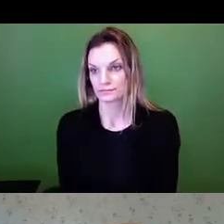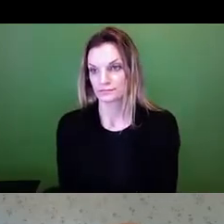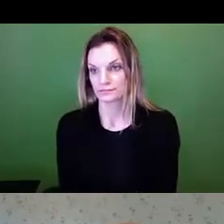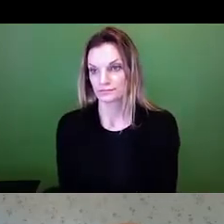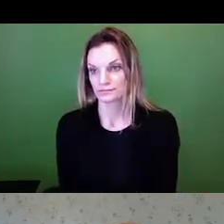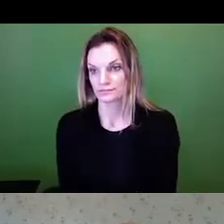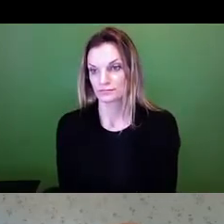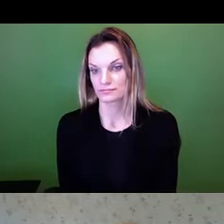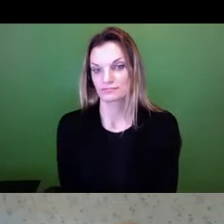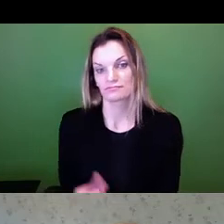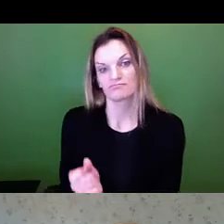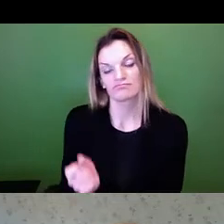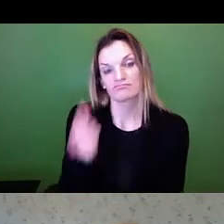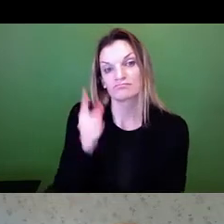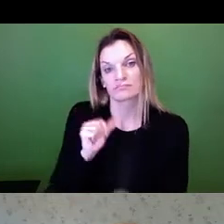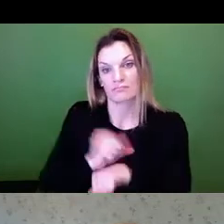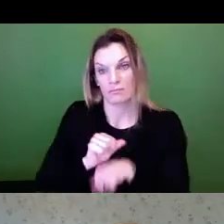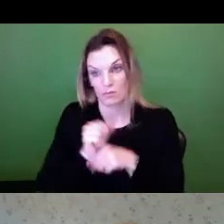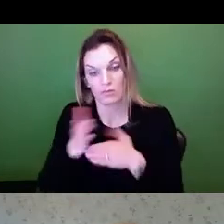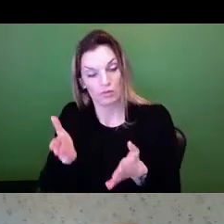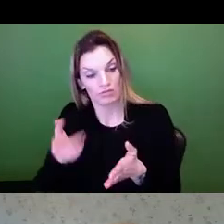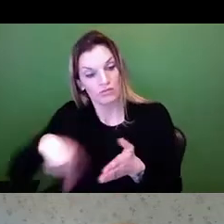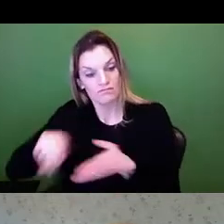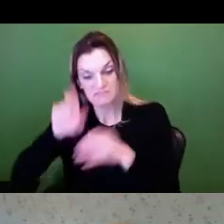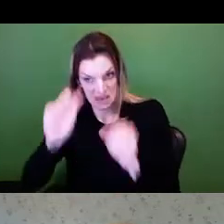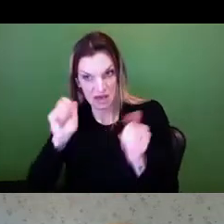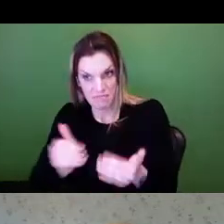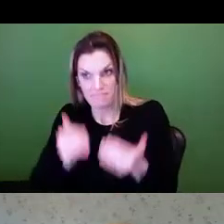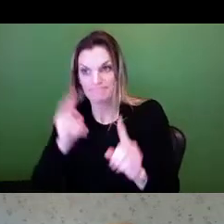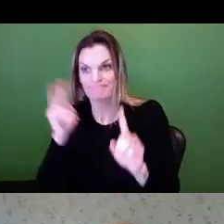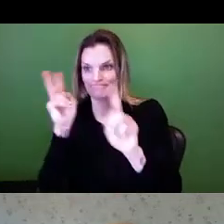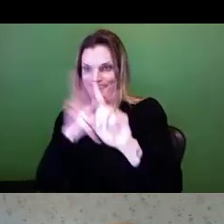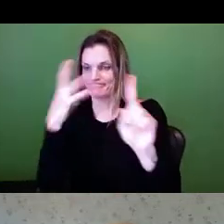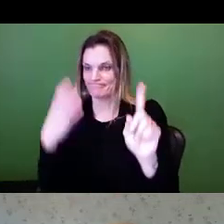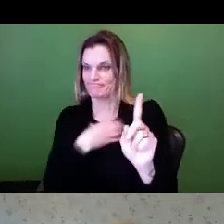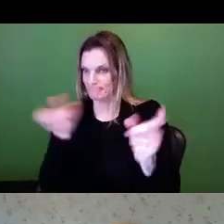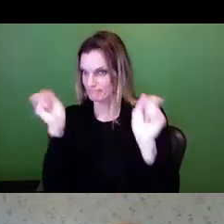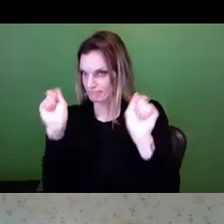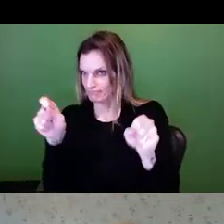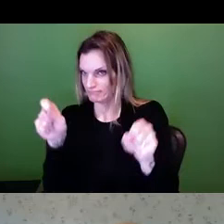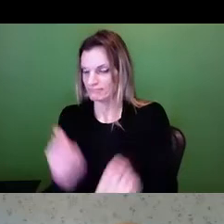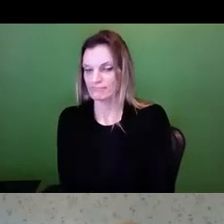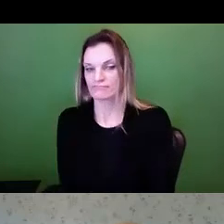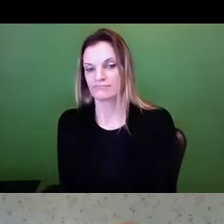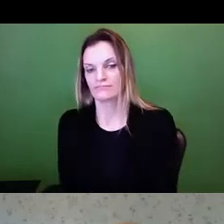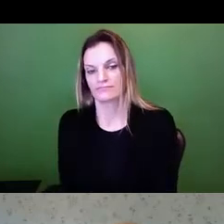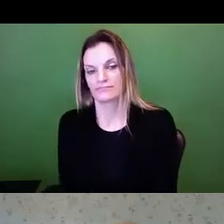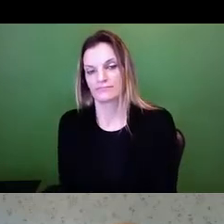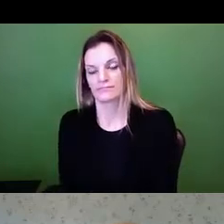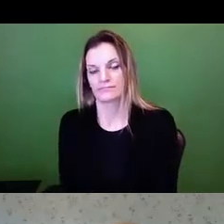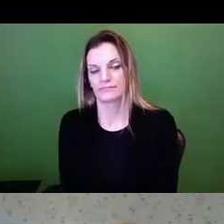Also, employees have the right to file complaints if their employer is not providing the safety and health measures needed.